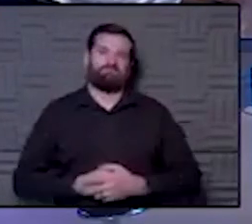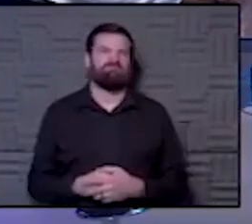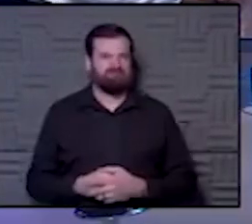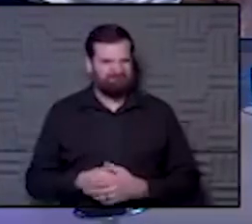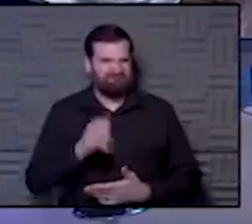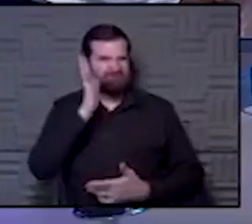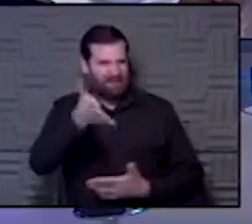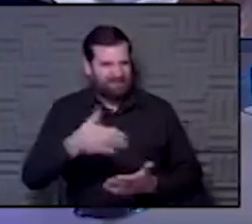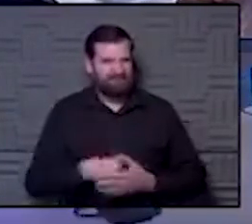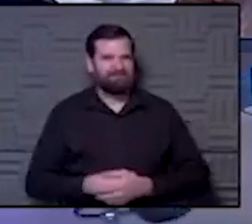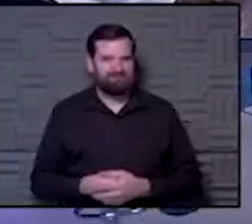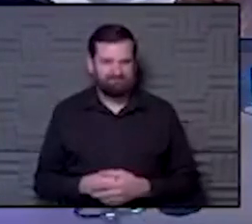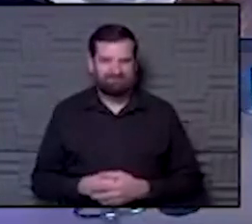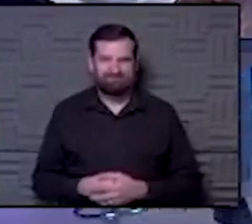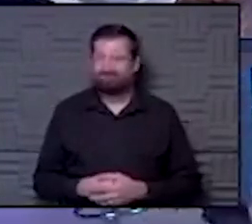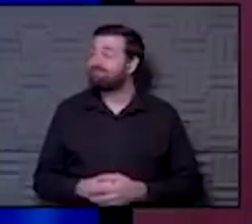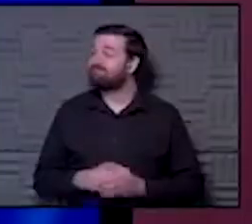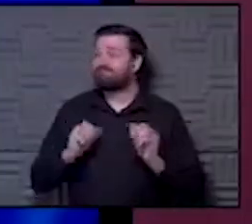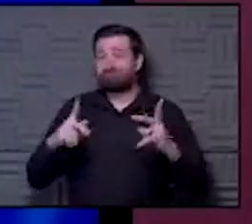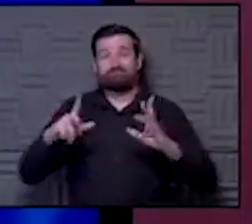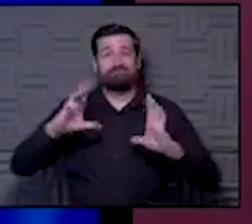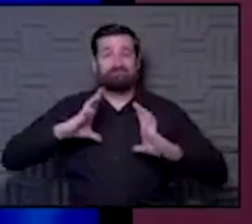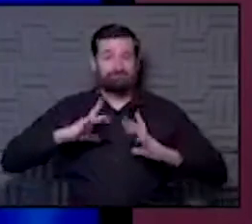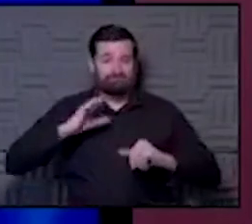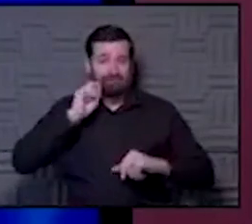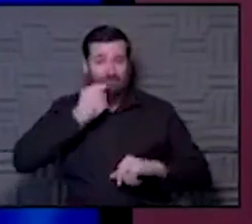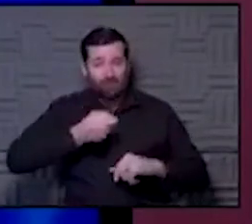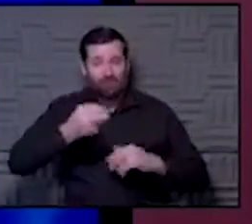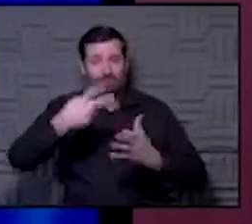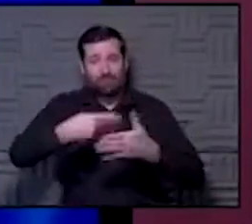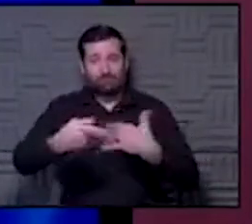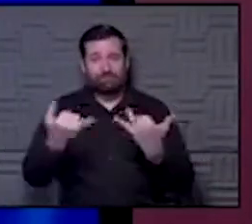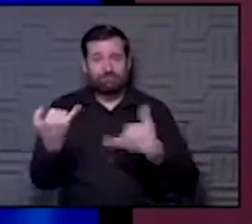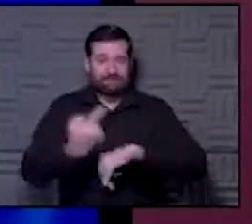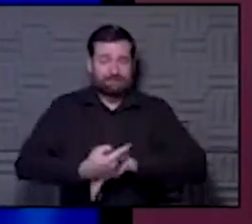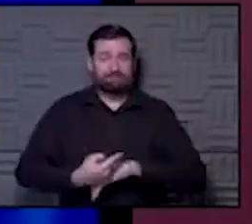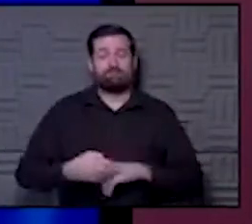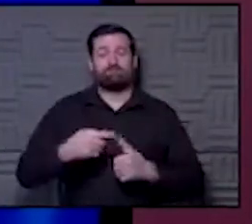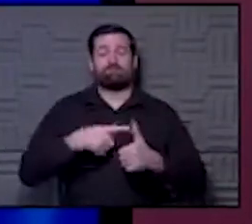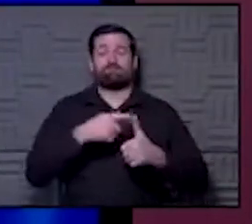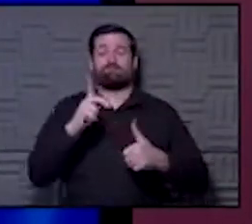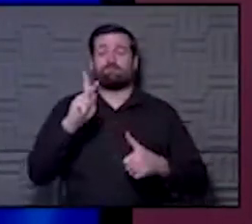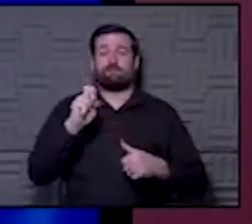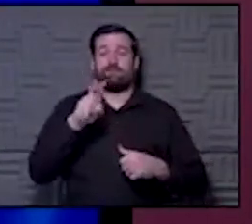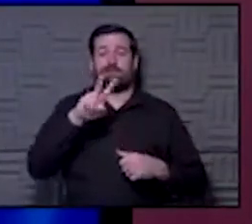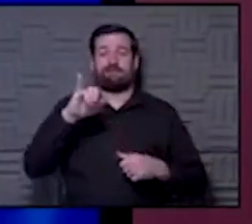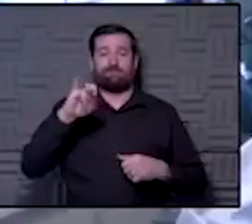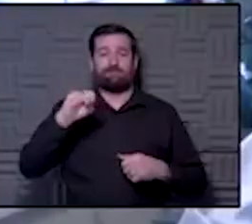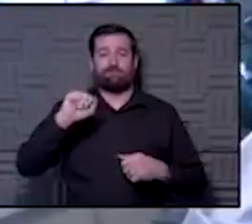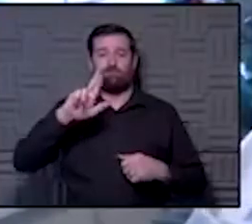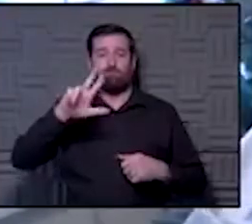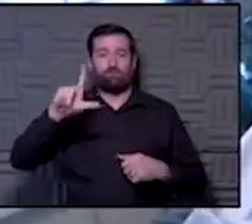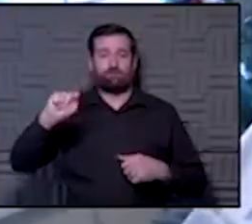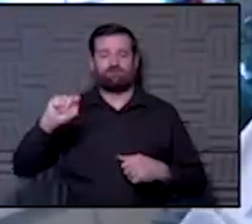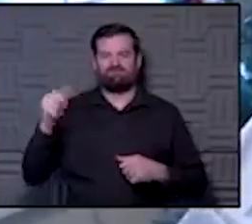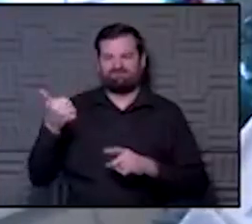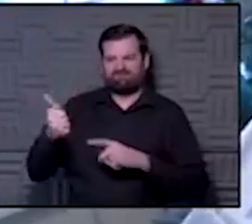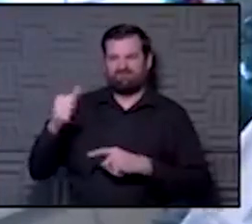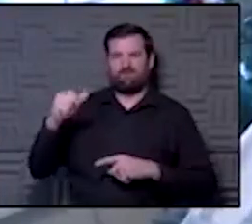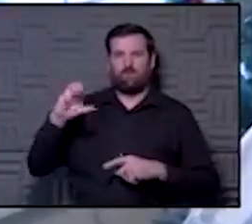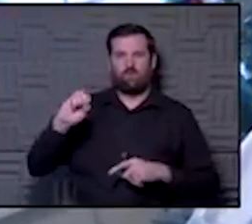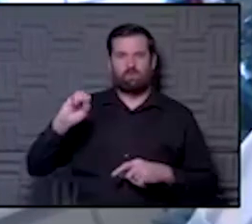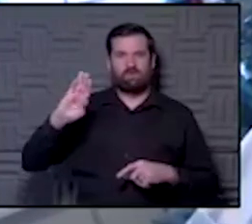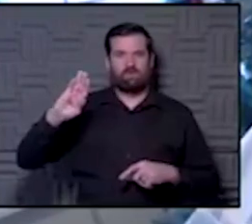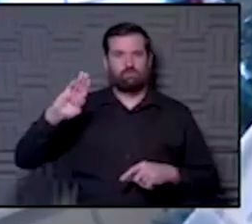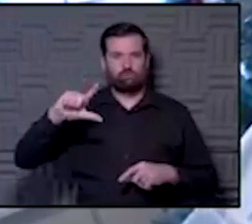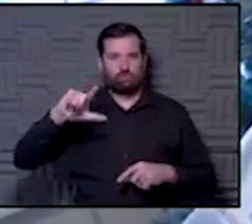will do just that. All right. So we have a pretty cool program to start with today, though. Kevin Ault, who is an OBGYN physician here at our Health System, and a